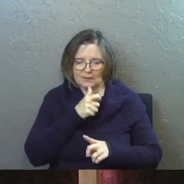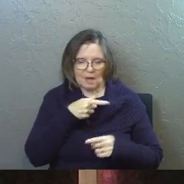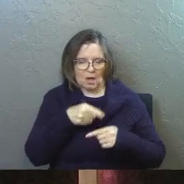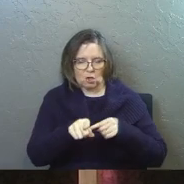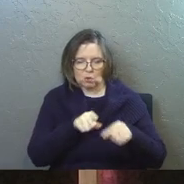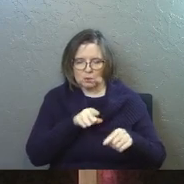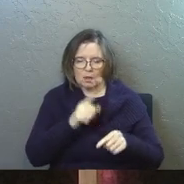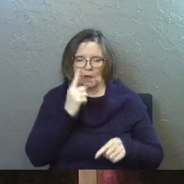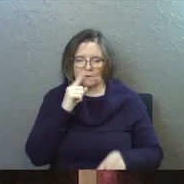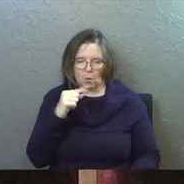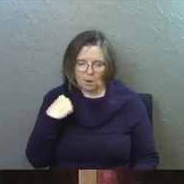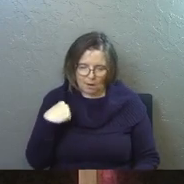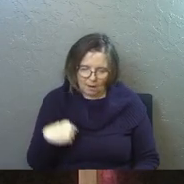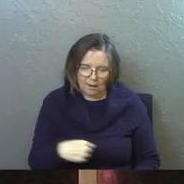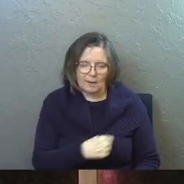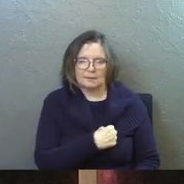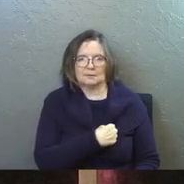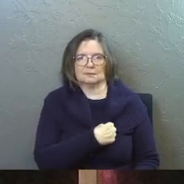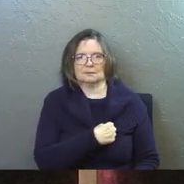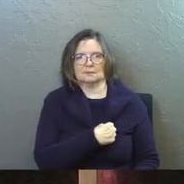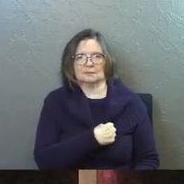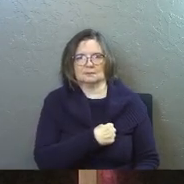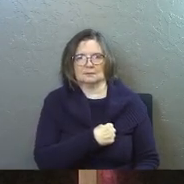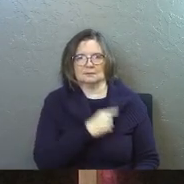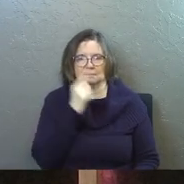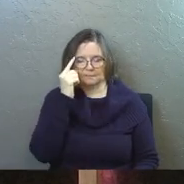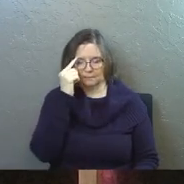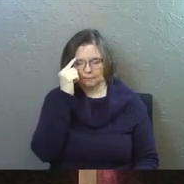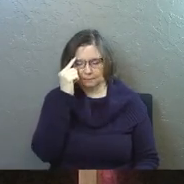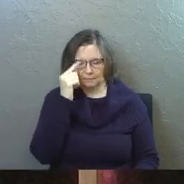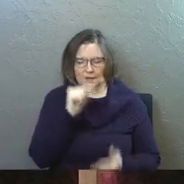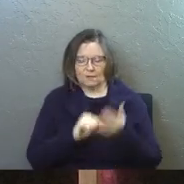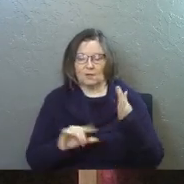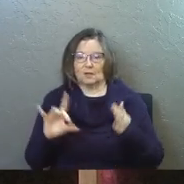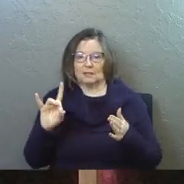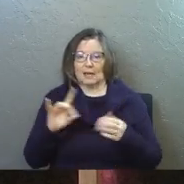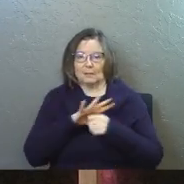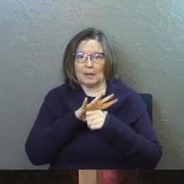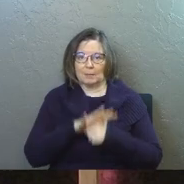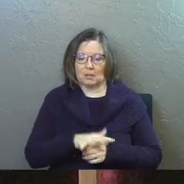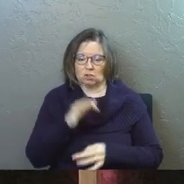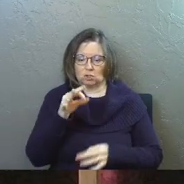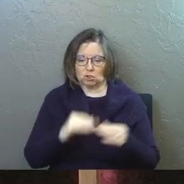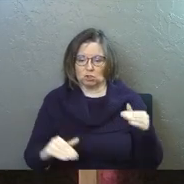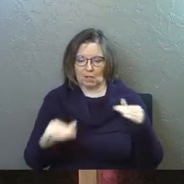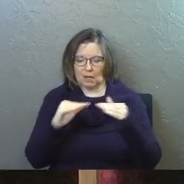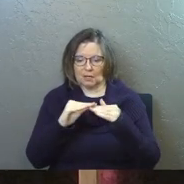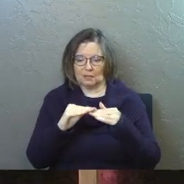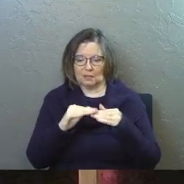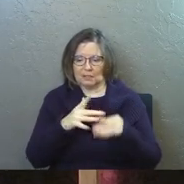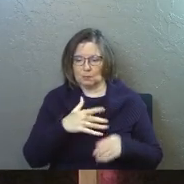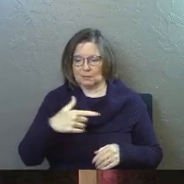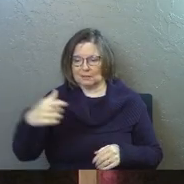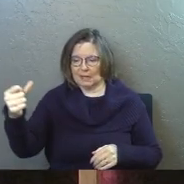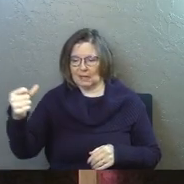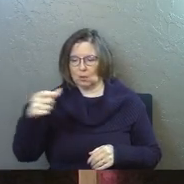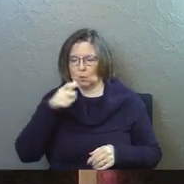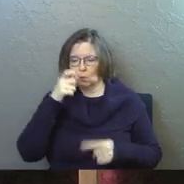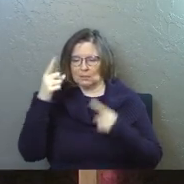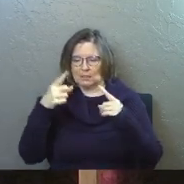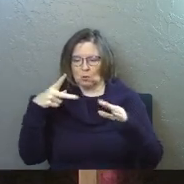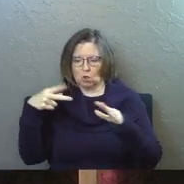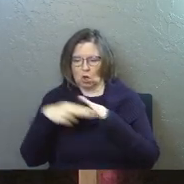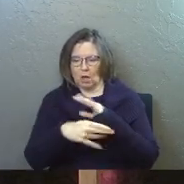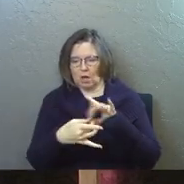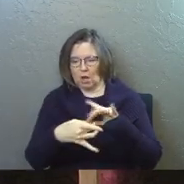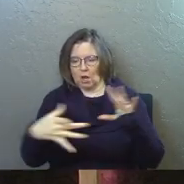us, for us. Verse eight, by oppression and judgment, he was taken away. And as for his generation, who considered that he was cut